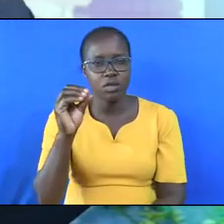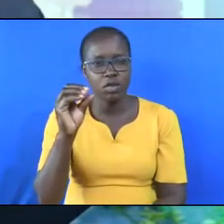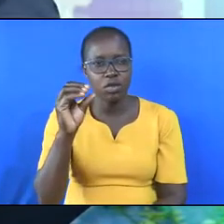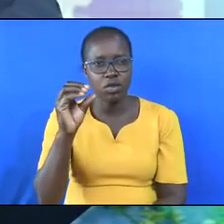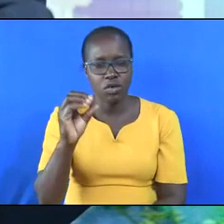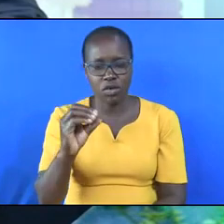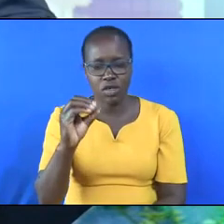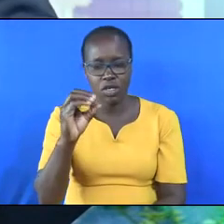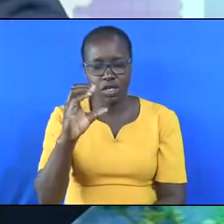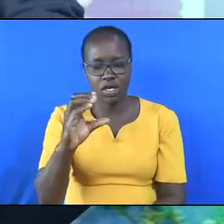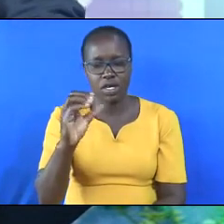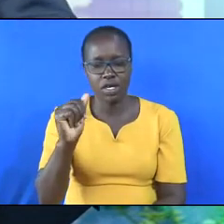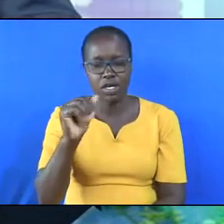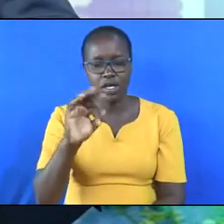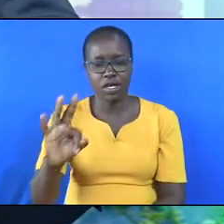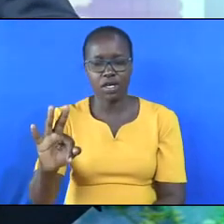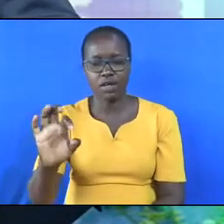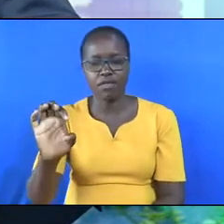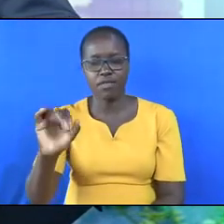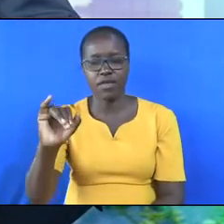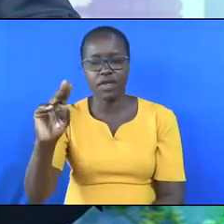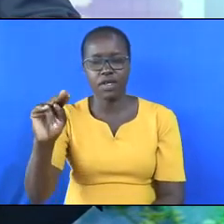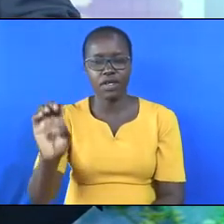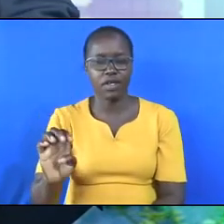Caffeine keeps your body, blood pressure raised.